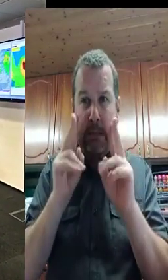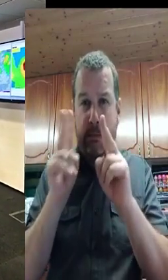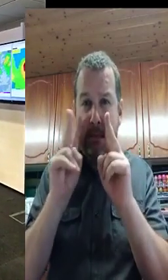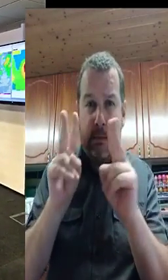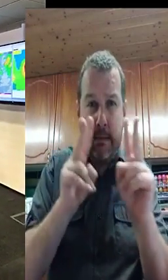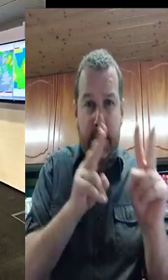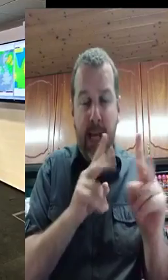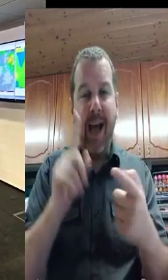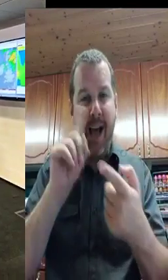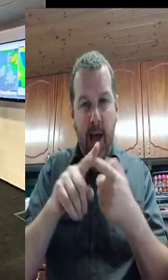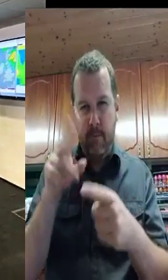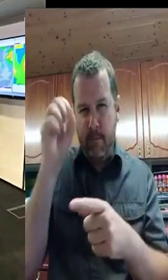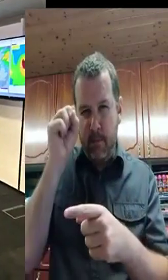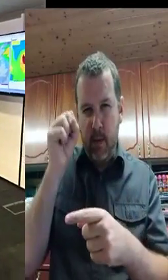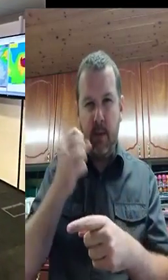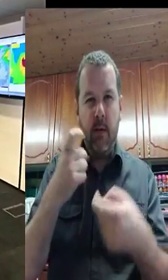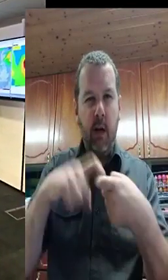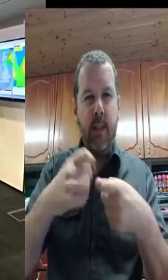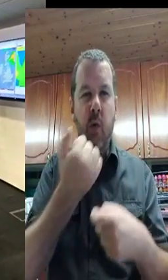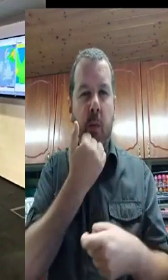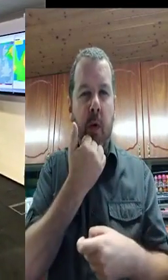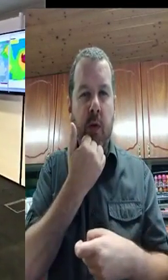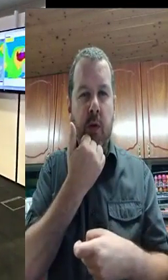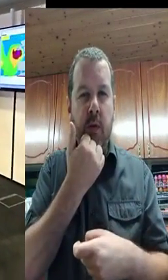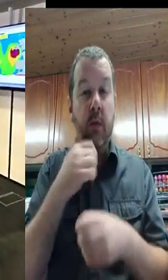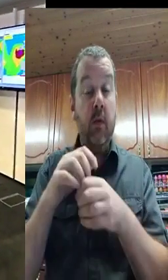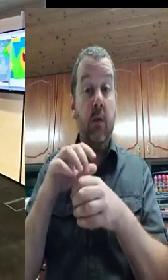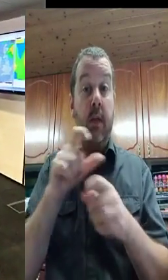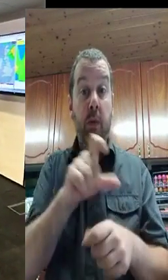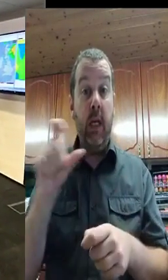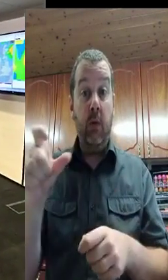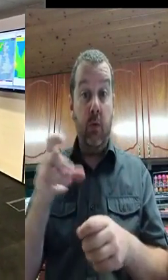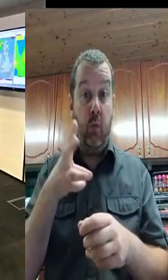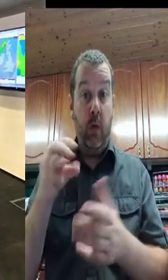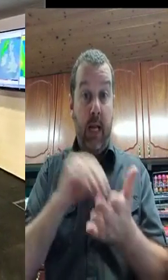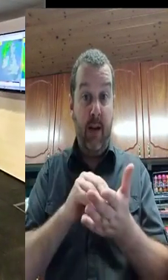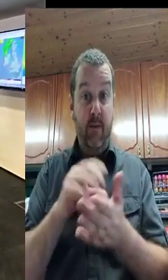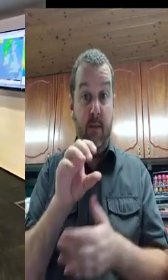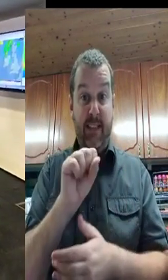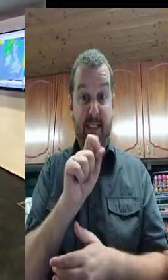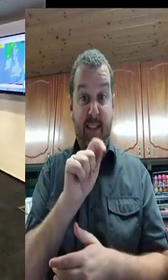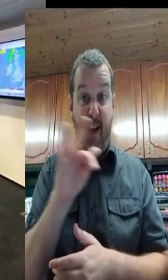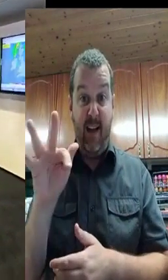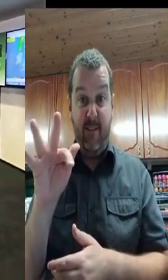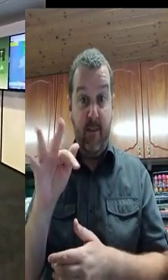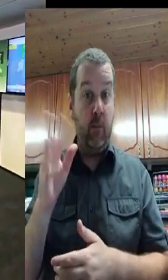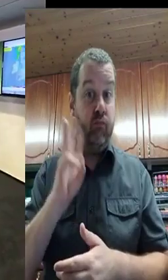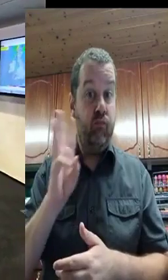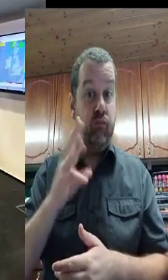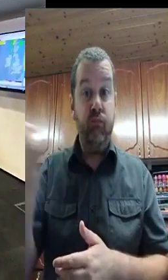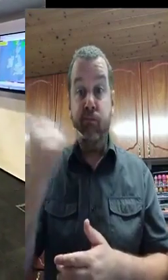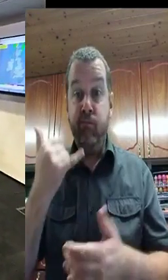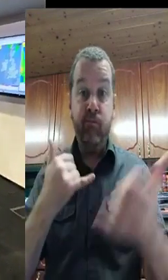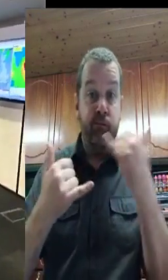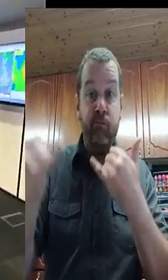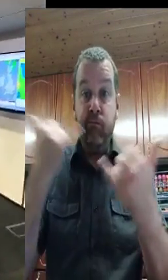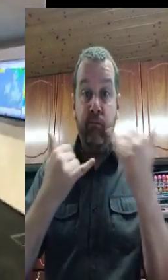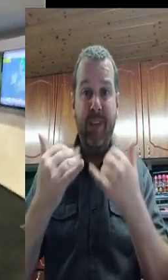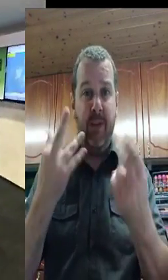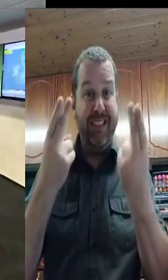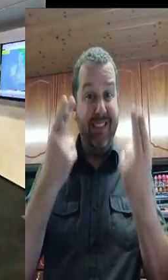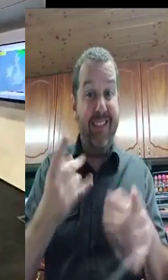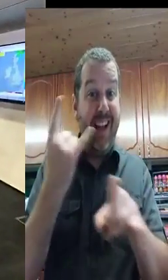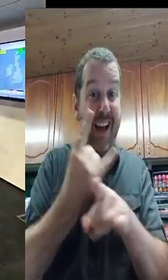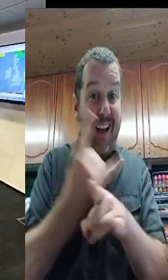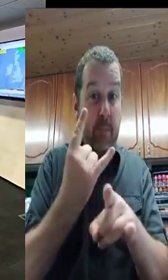obviously school children won't be going to school tomorrow. Should workers go to work tomorrow, and should students go to college, and